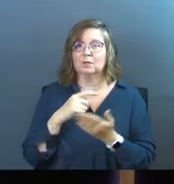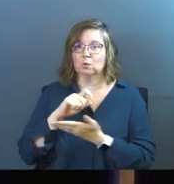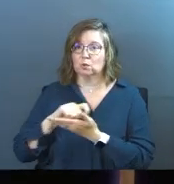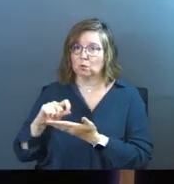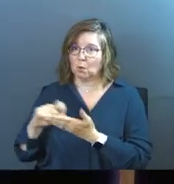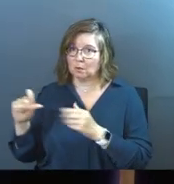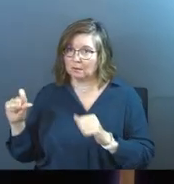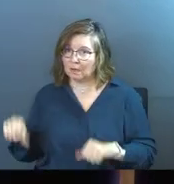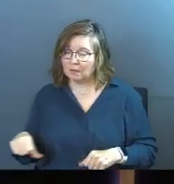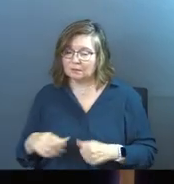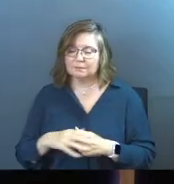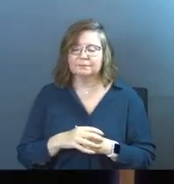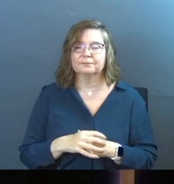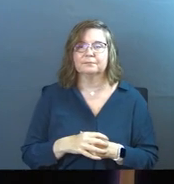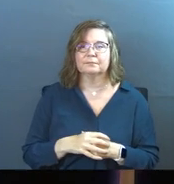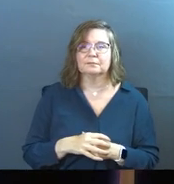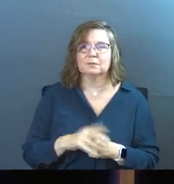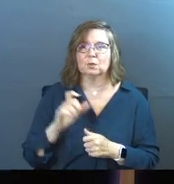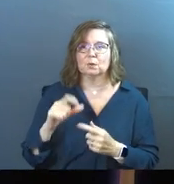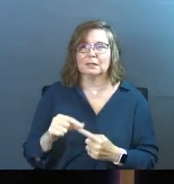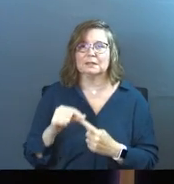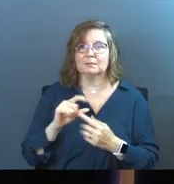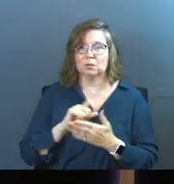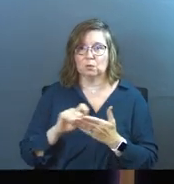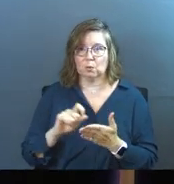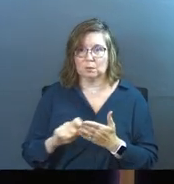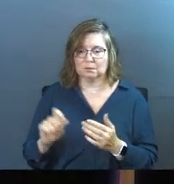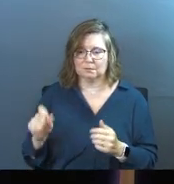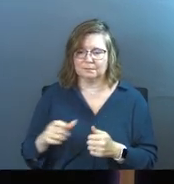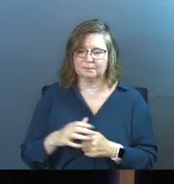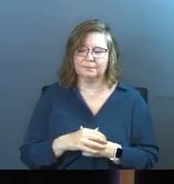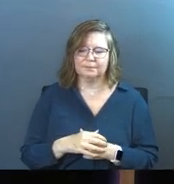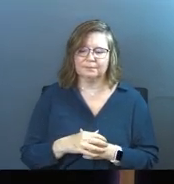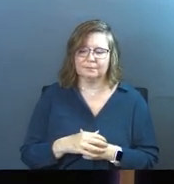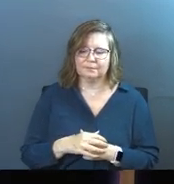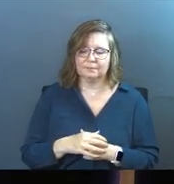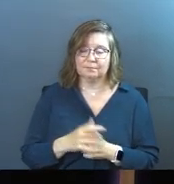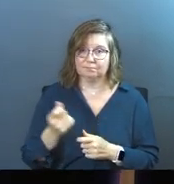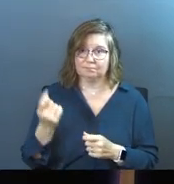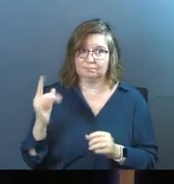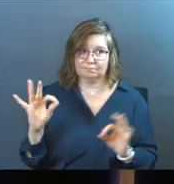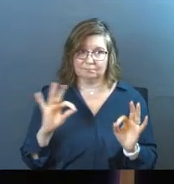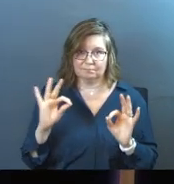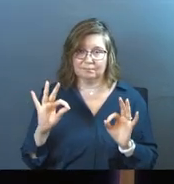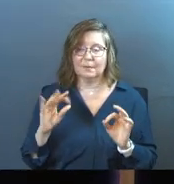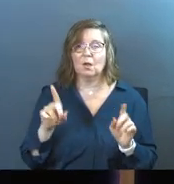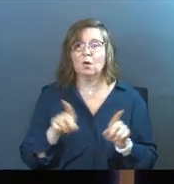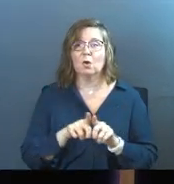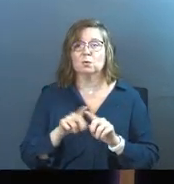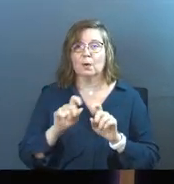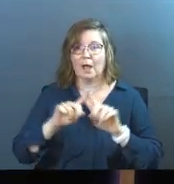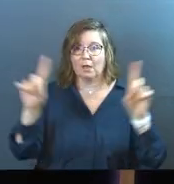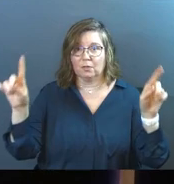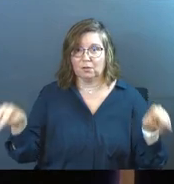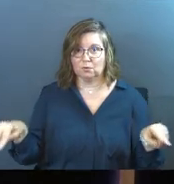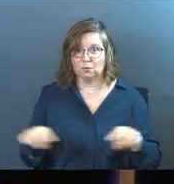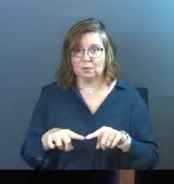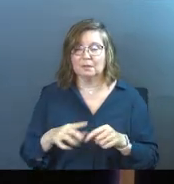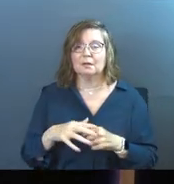take notes. If you're not a note taker, you would need to especially take notes. Are following that? Okay, so it's also going to be on the screen.